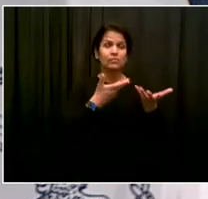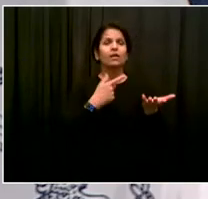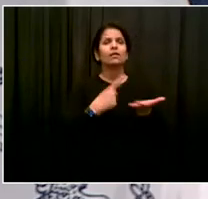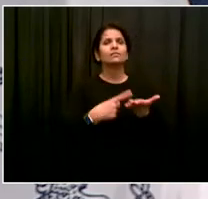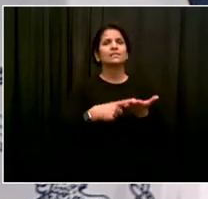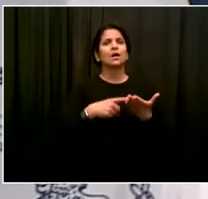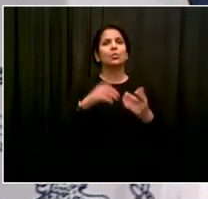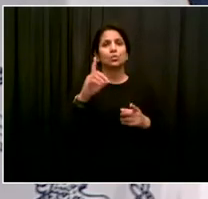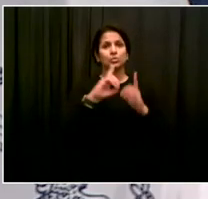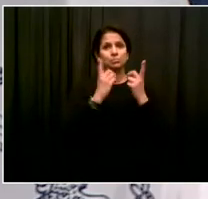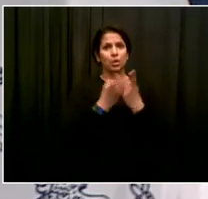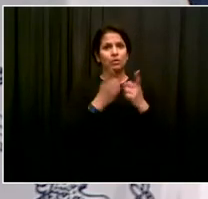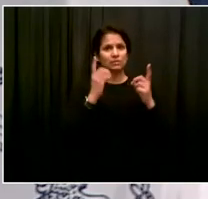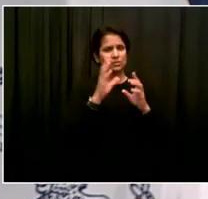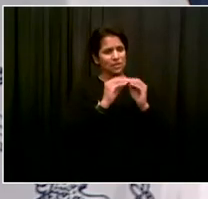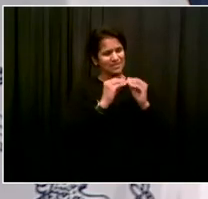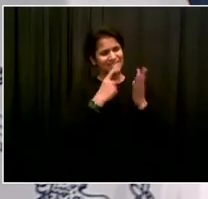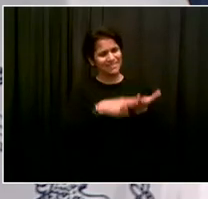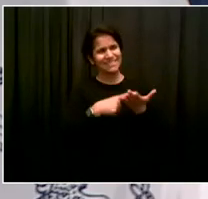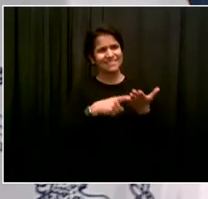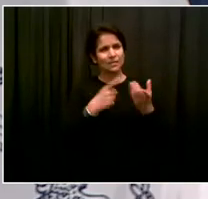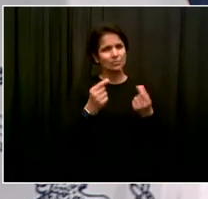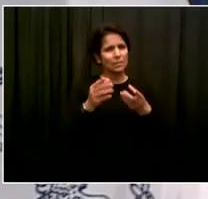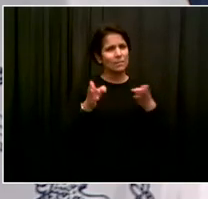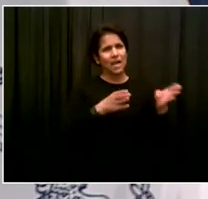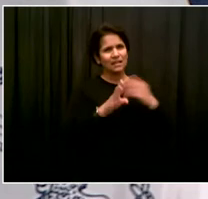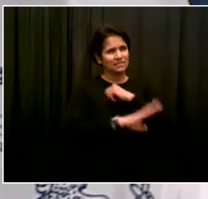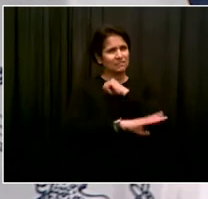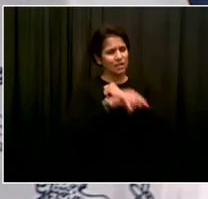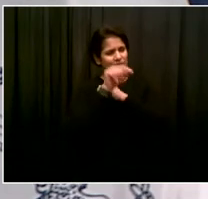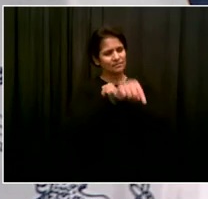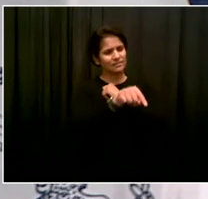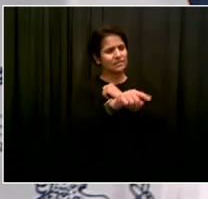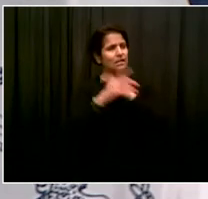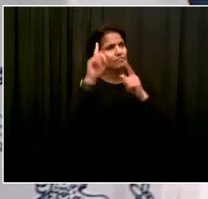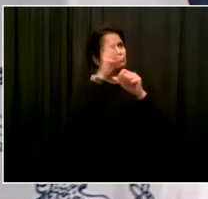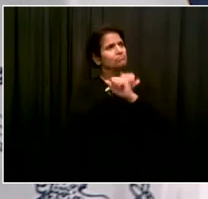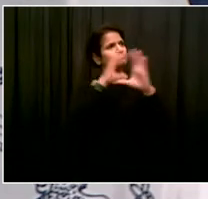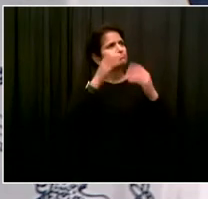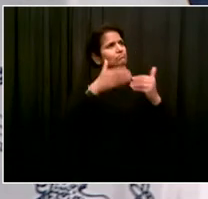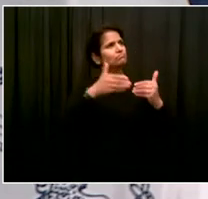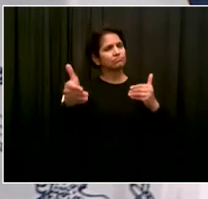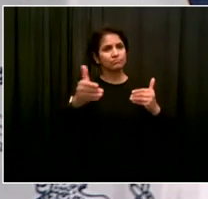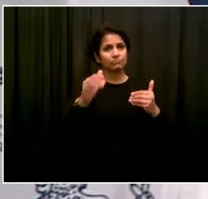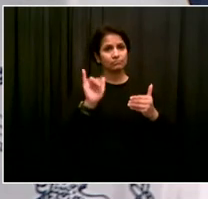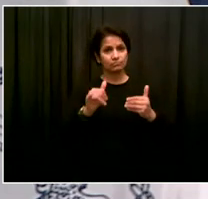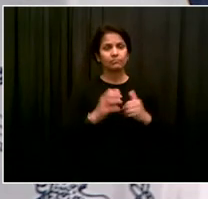about what we see for September. And I'm going to start and turn to the chancellor.